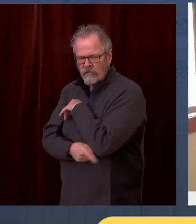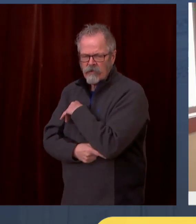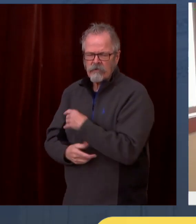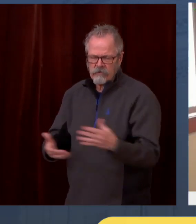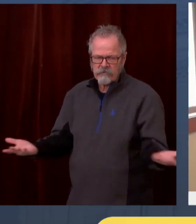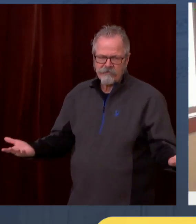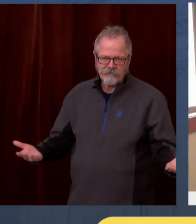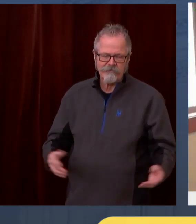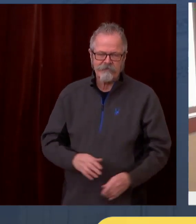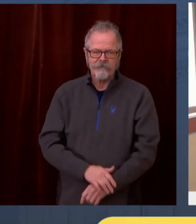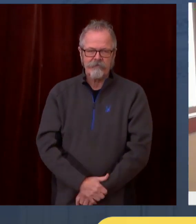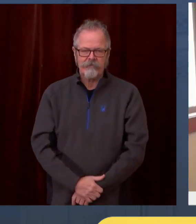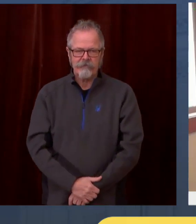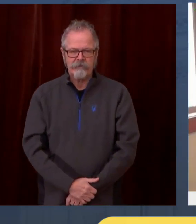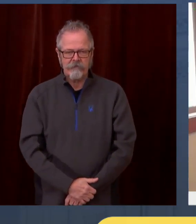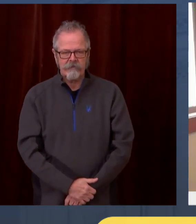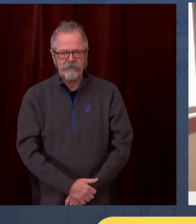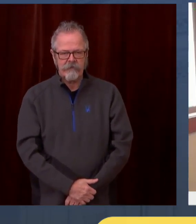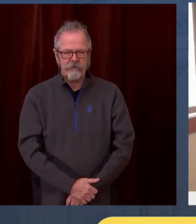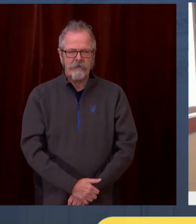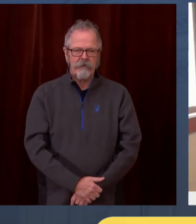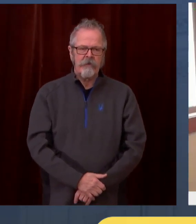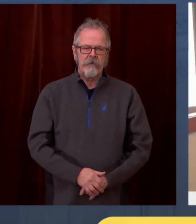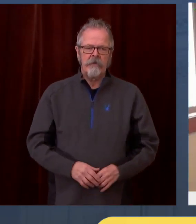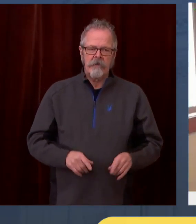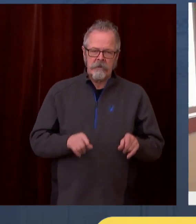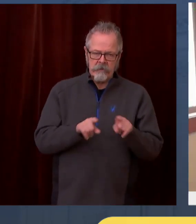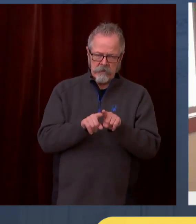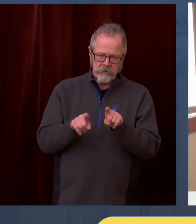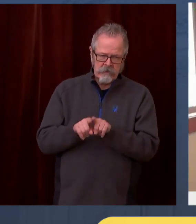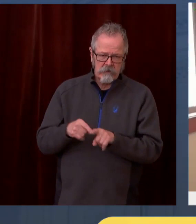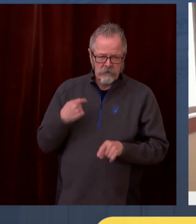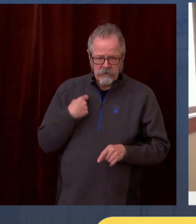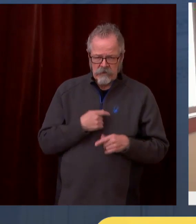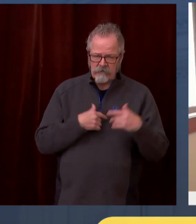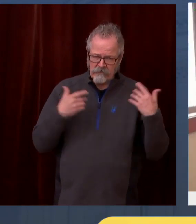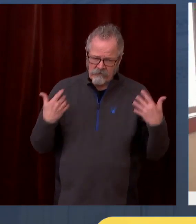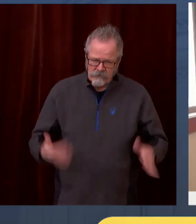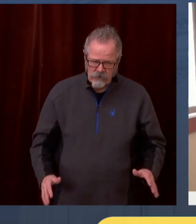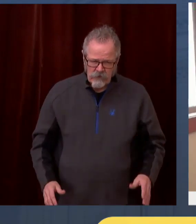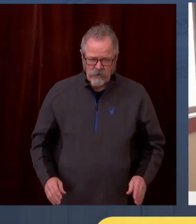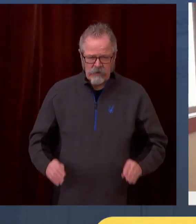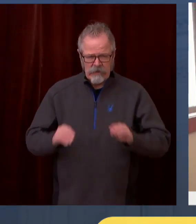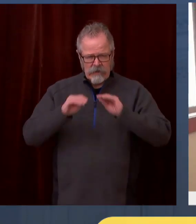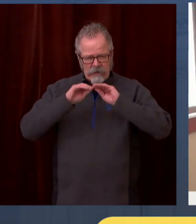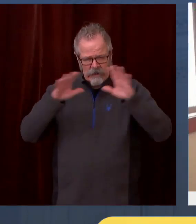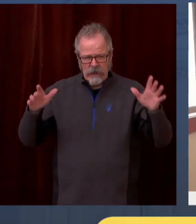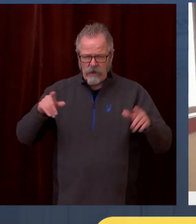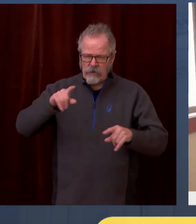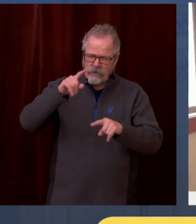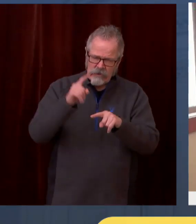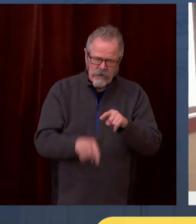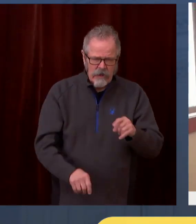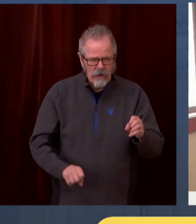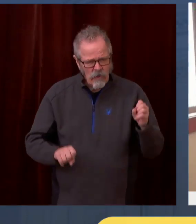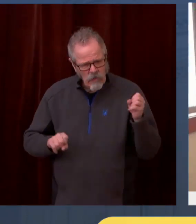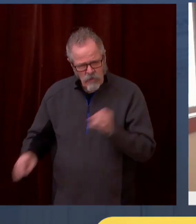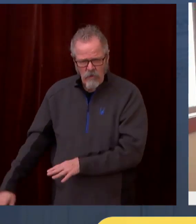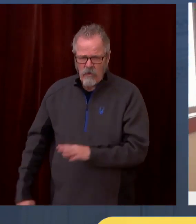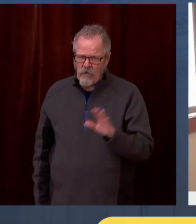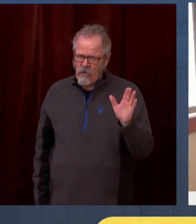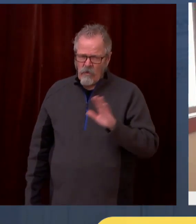know that we never want any dose of vaccine going to waste. So if you can't find somebody in the time limit of when before a vaccine would need to be wasted,